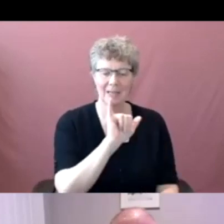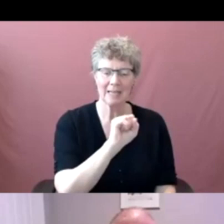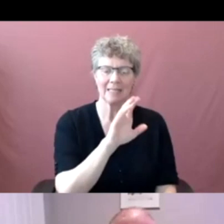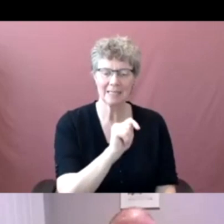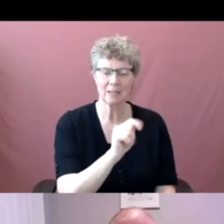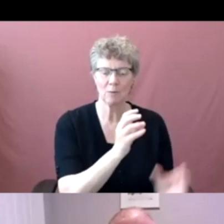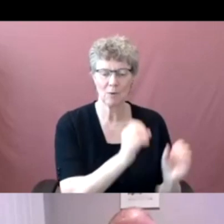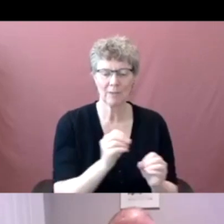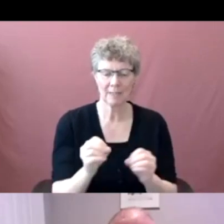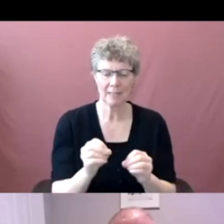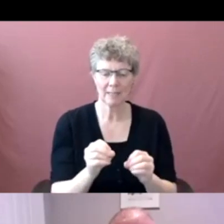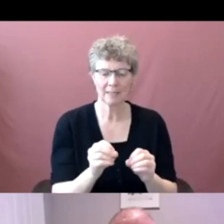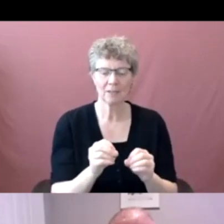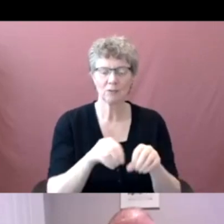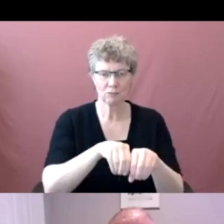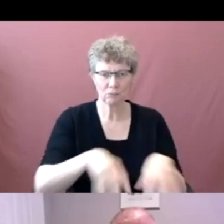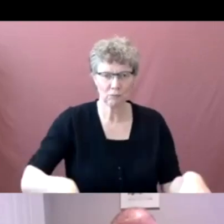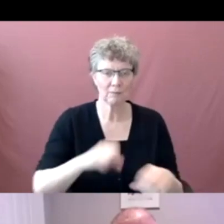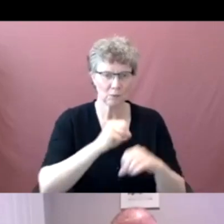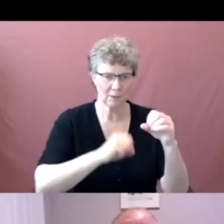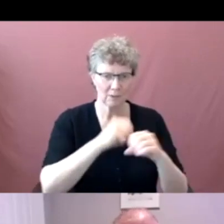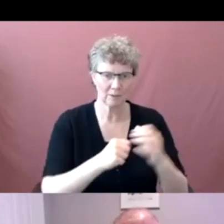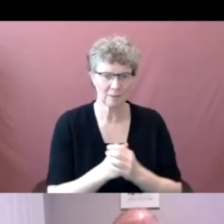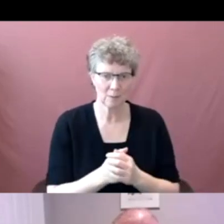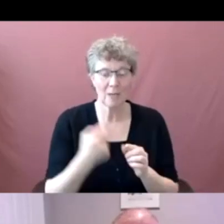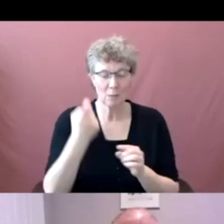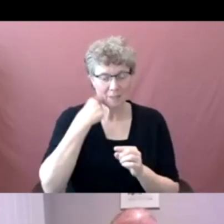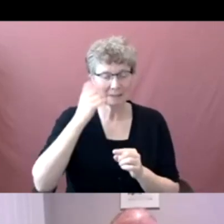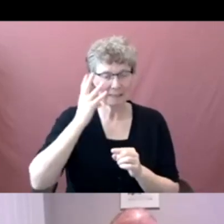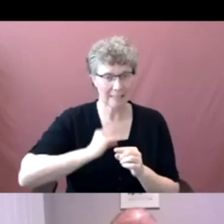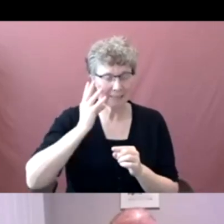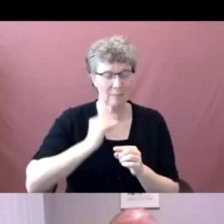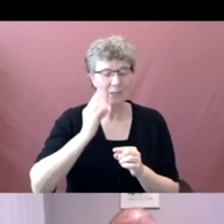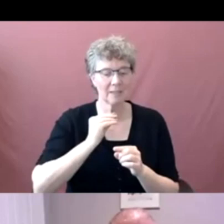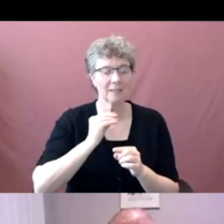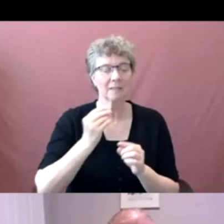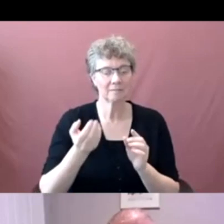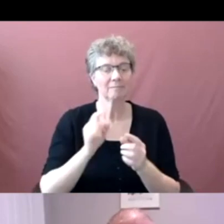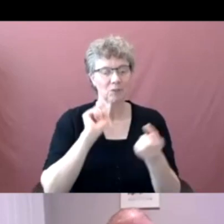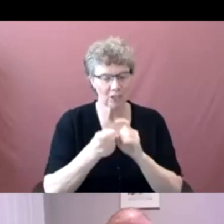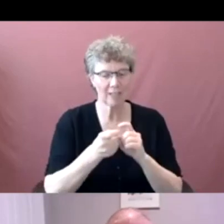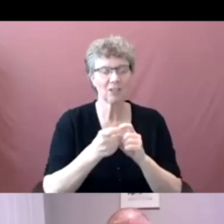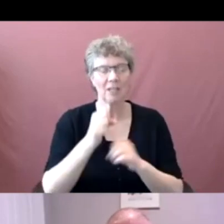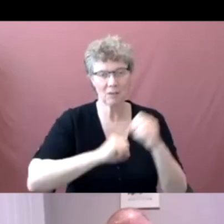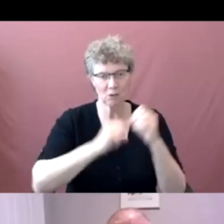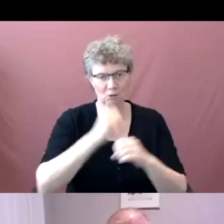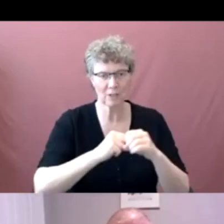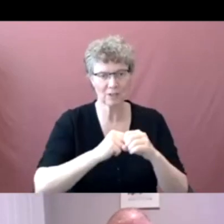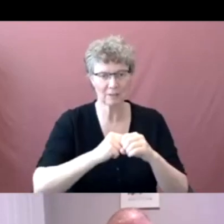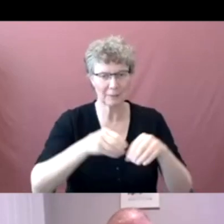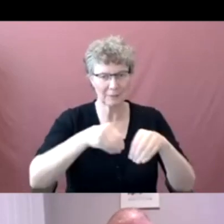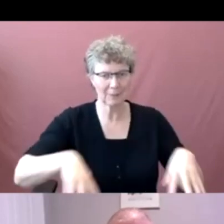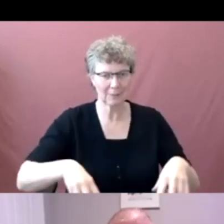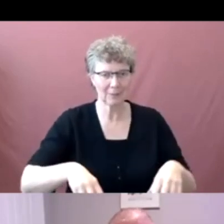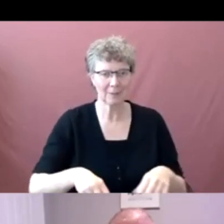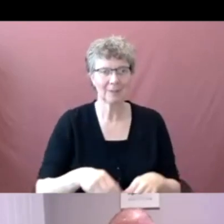went through a restructuring along these lines. On the left, we'll start with enterprise applications. So